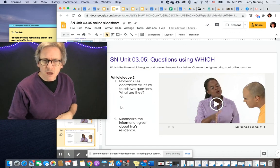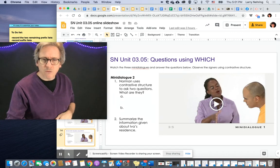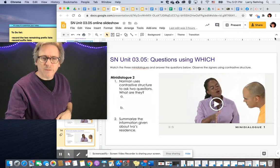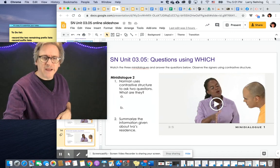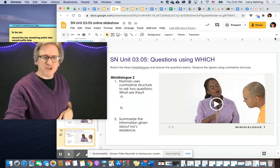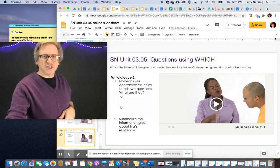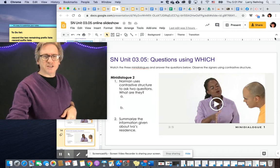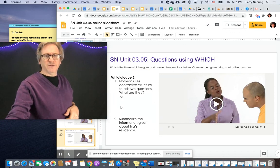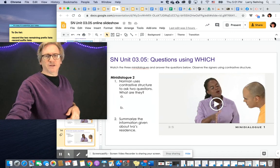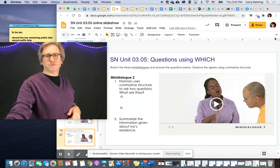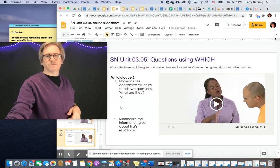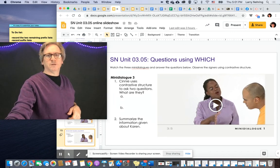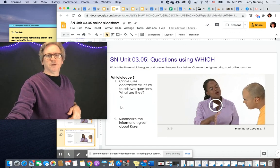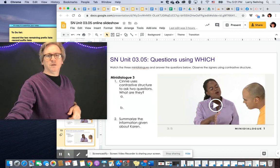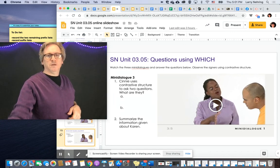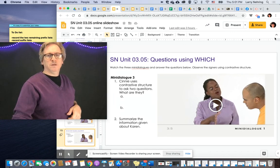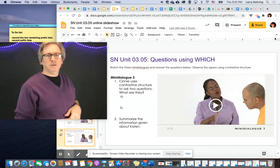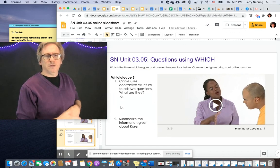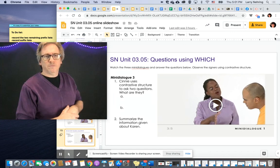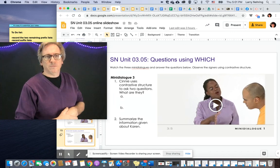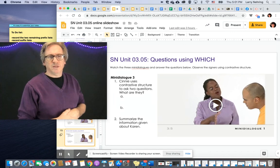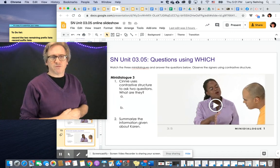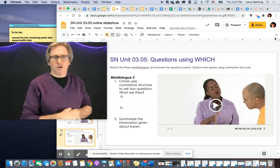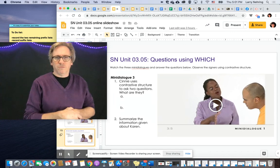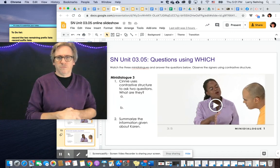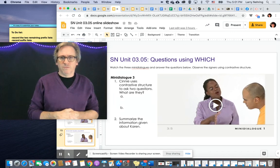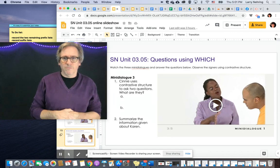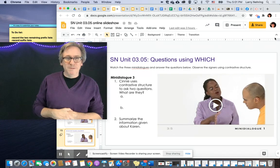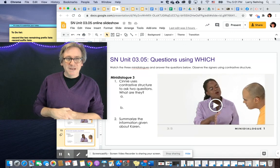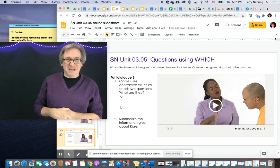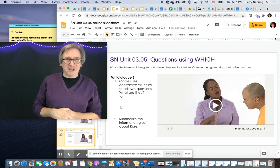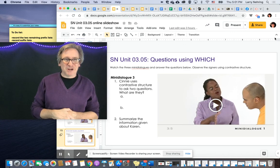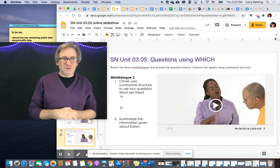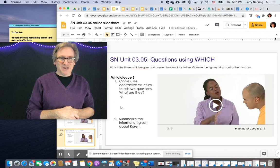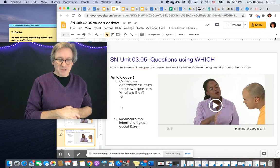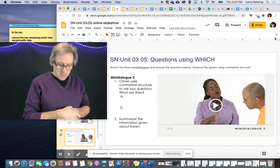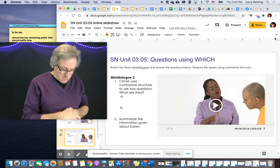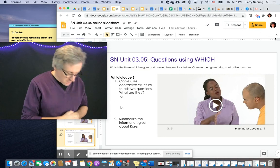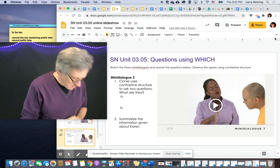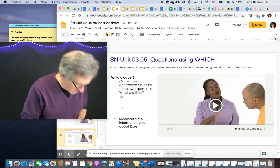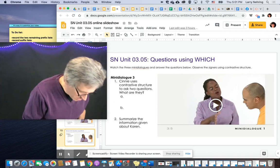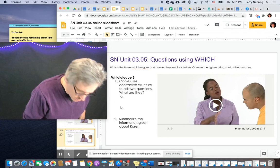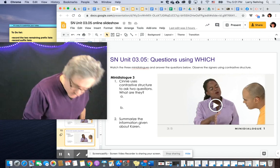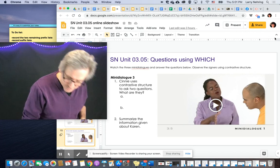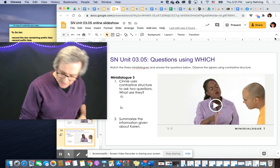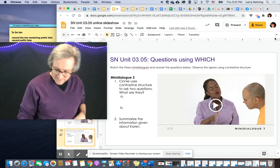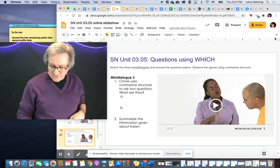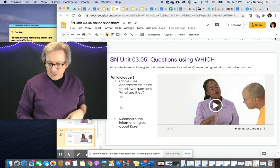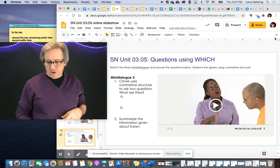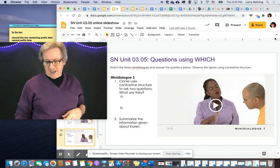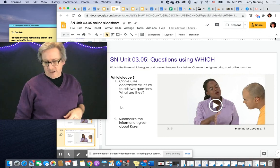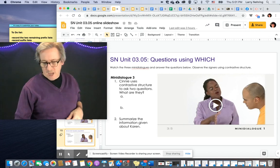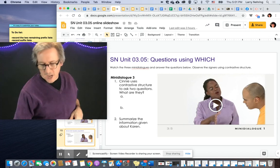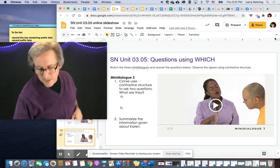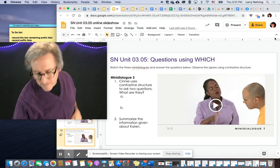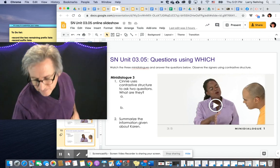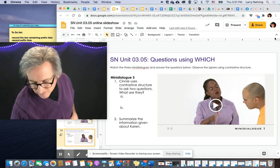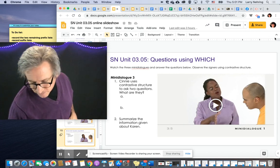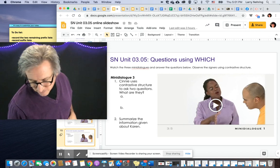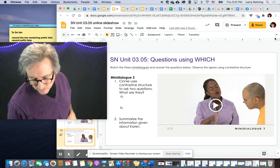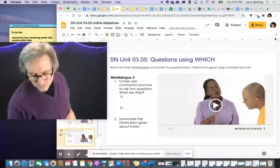Oh, I have to change the videos. These are all in dialogue one. Note to self. Okay.